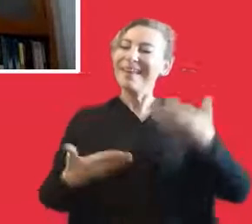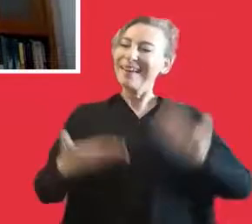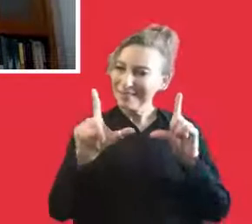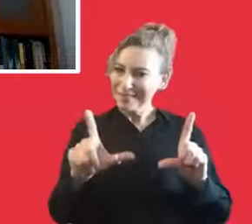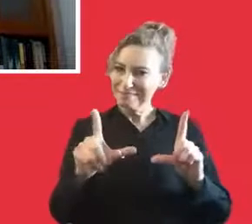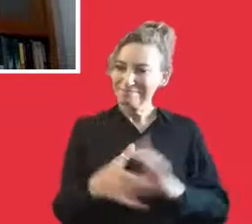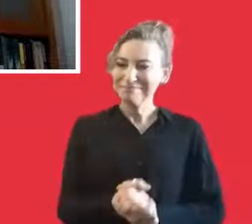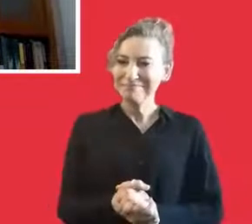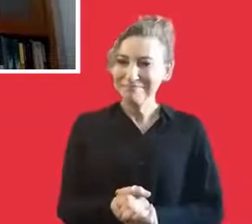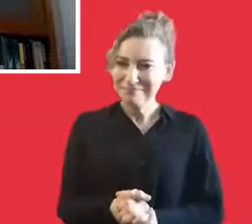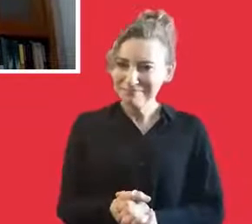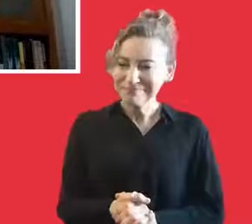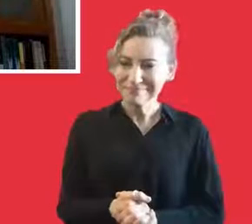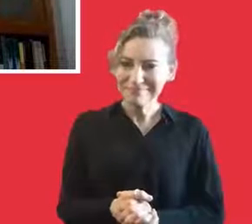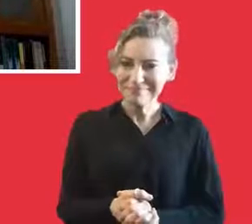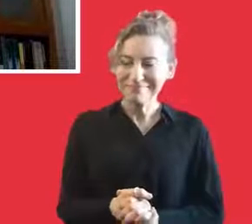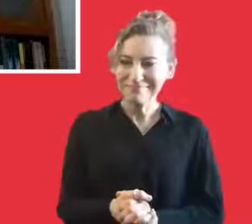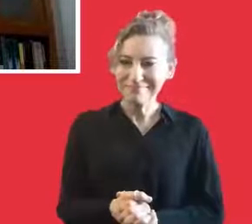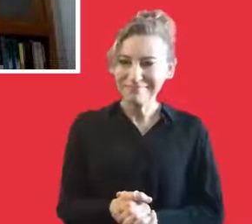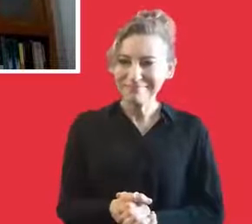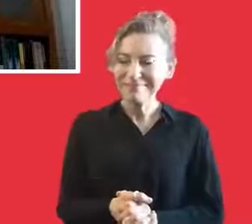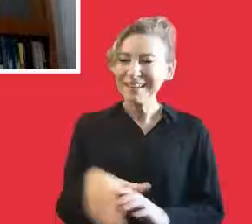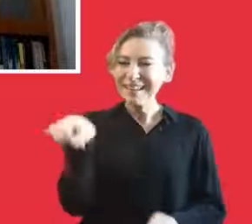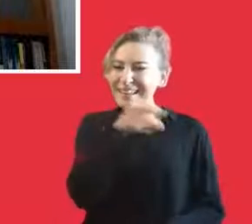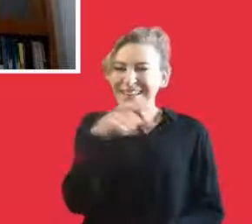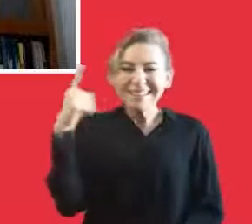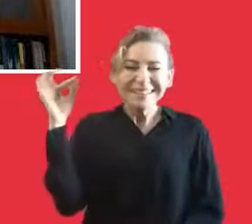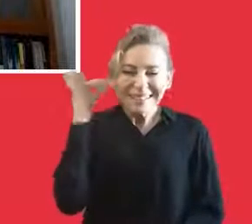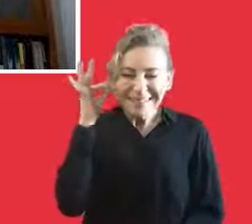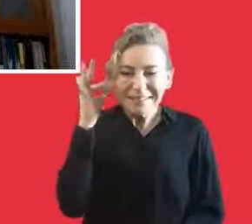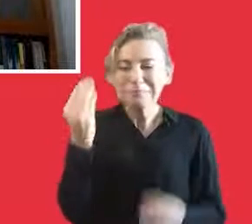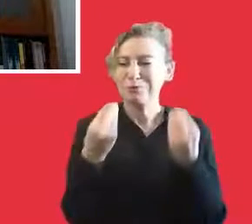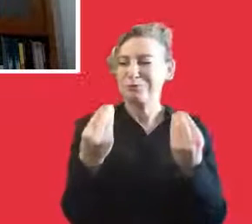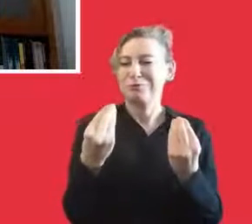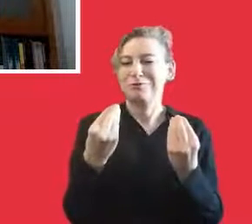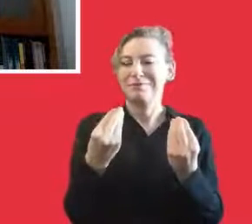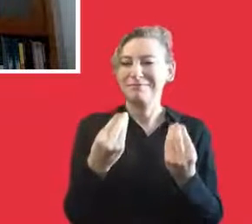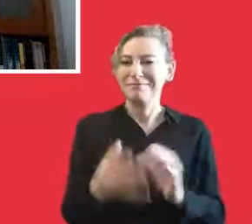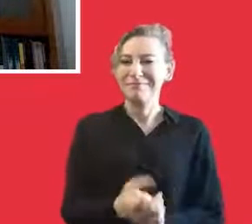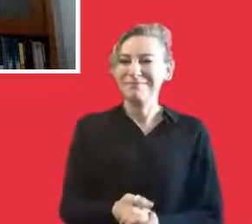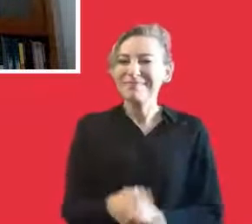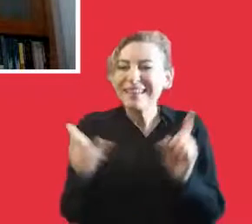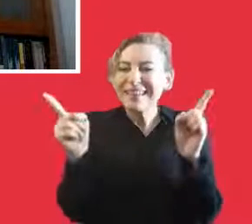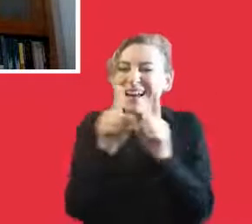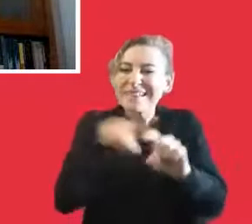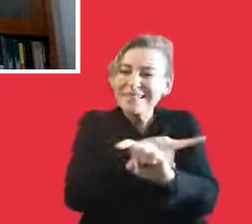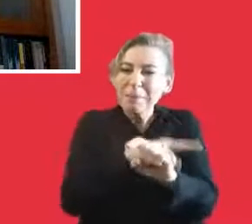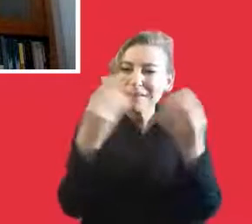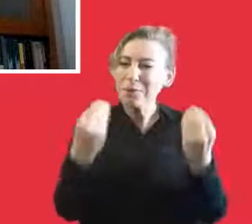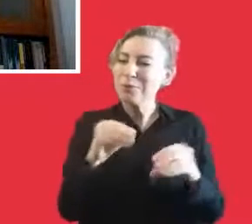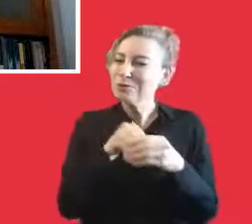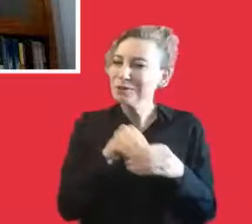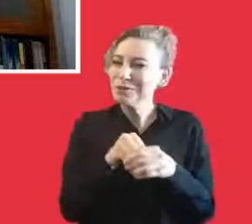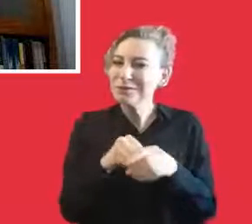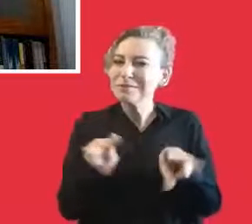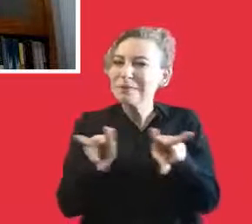the servant. You have to be the servant of it. This is it. And with listening to you is great, but we have limited time. So I would